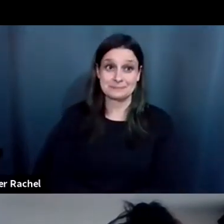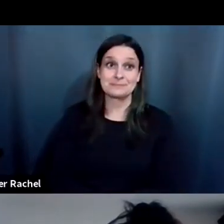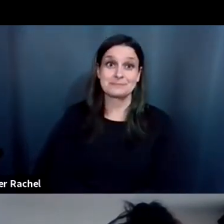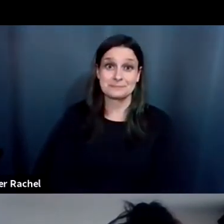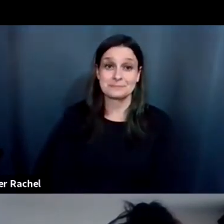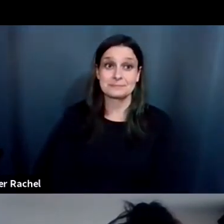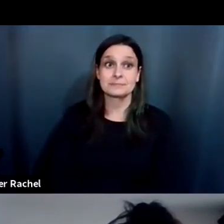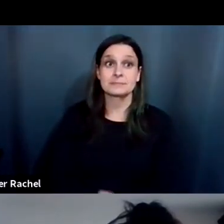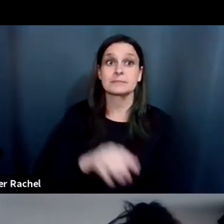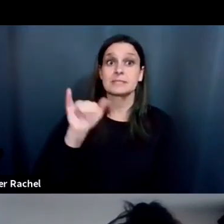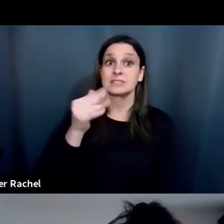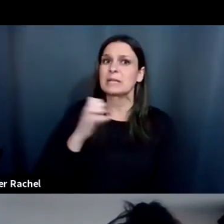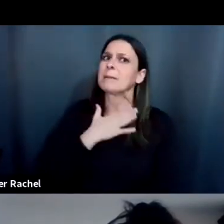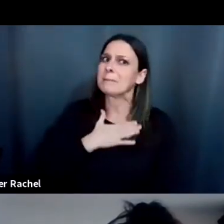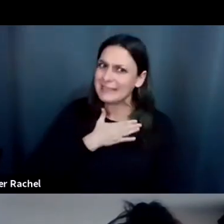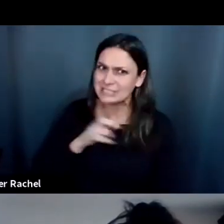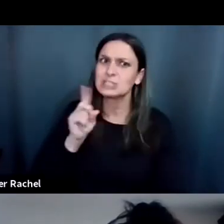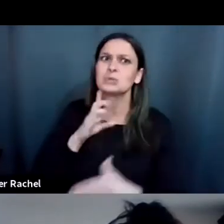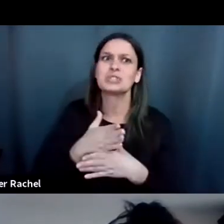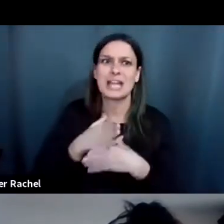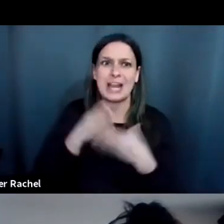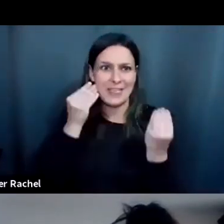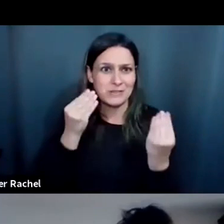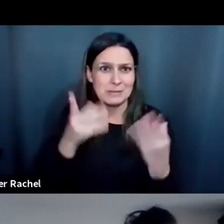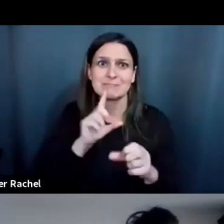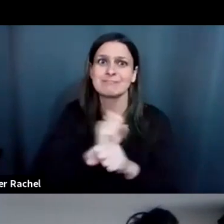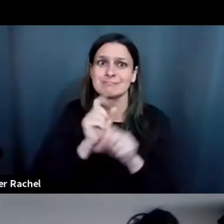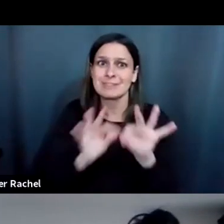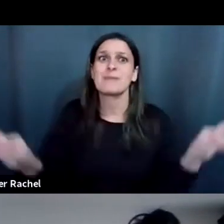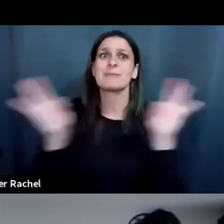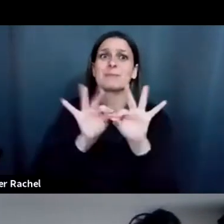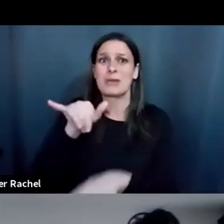Please do share the information. That's so very, very important.